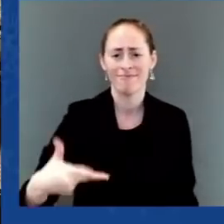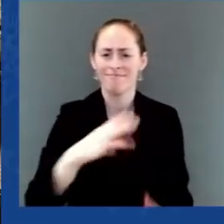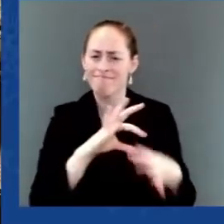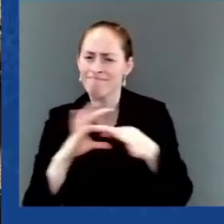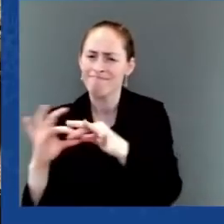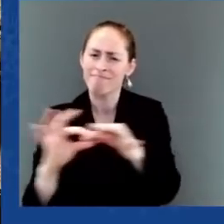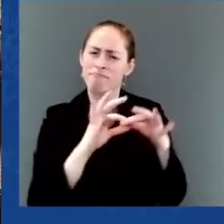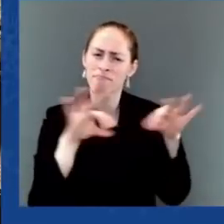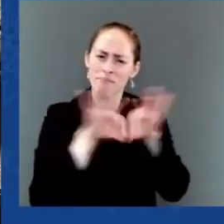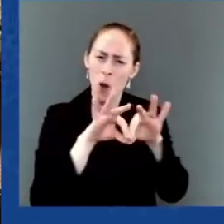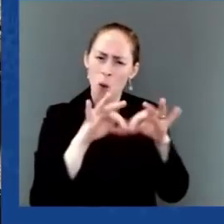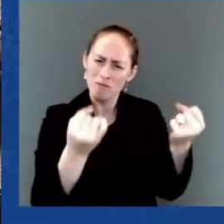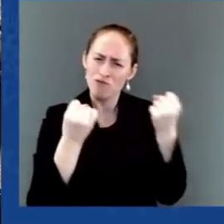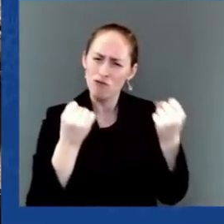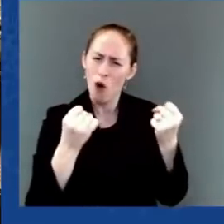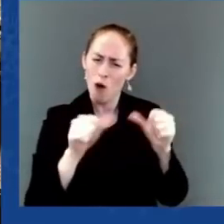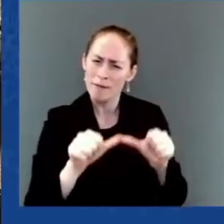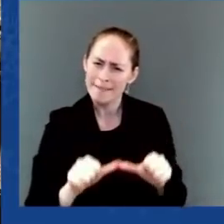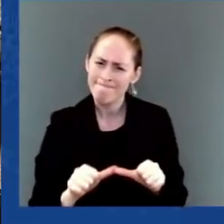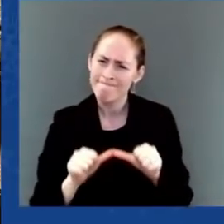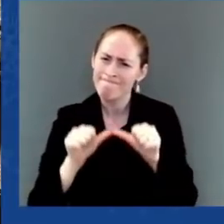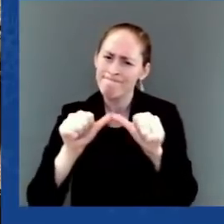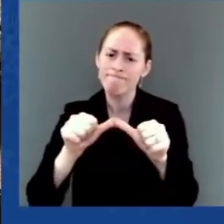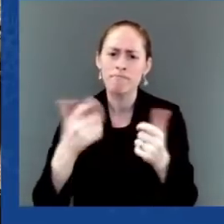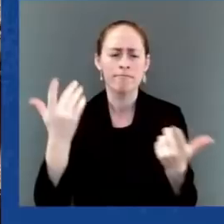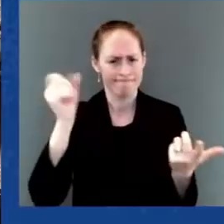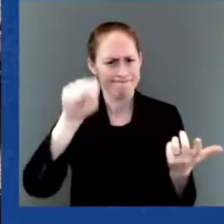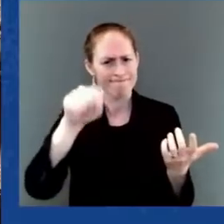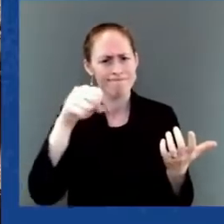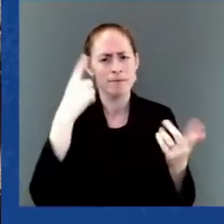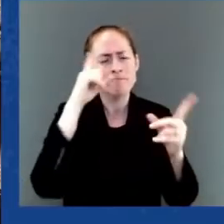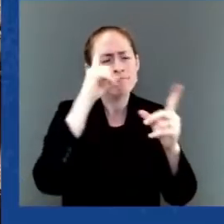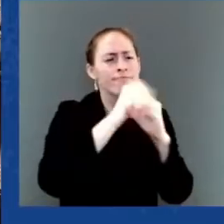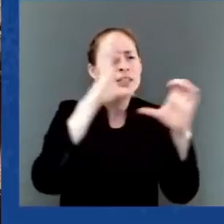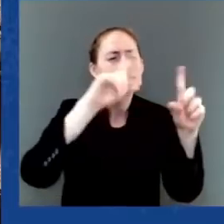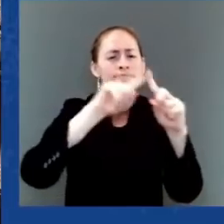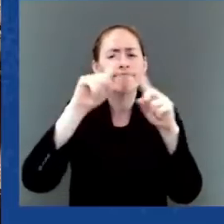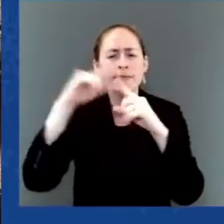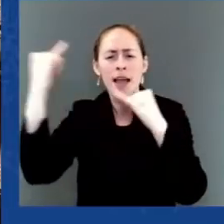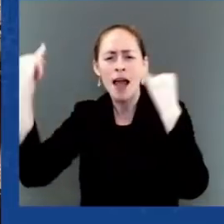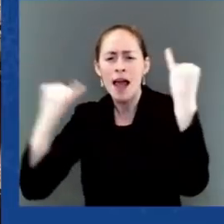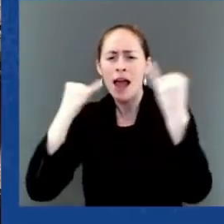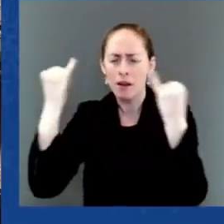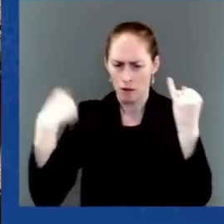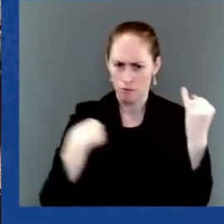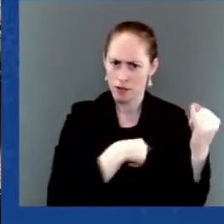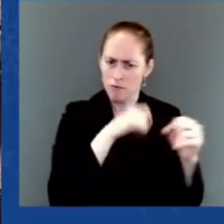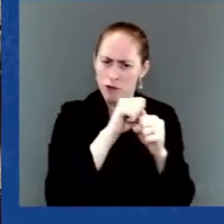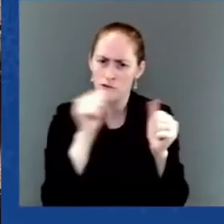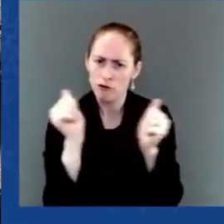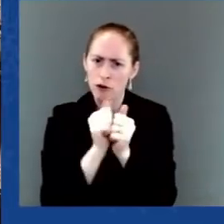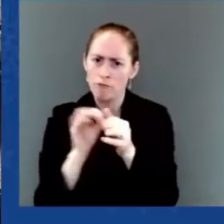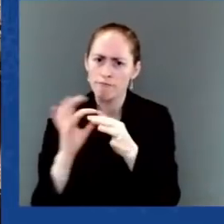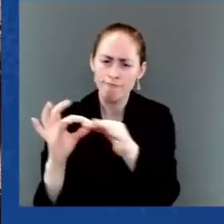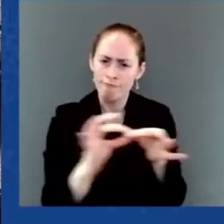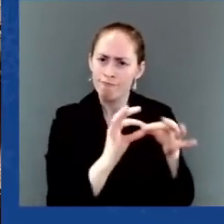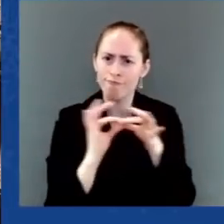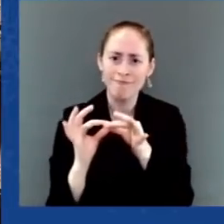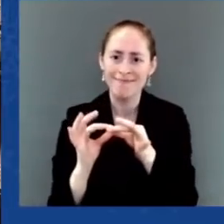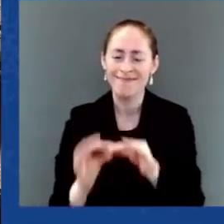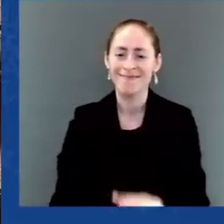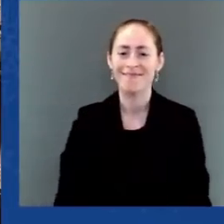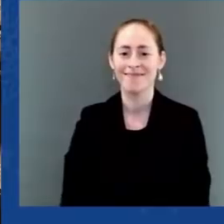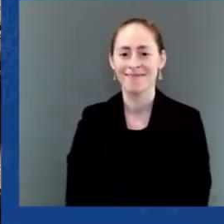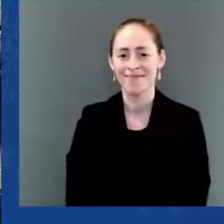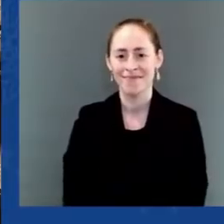for the future strongly united. It is a great pleasure to be here with you to talk about a new way for the future that we will continue